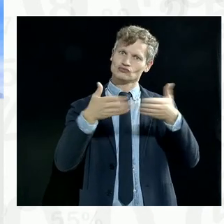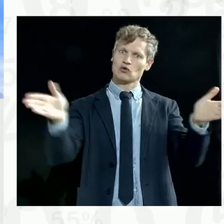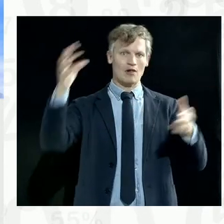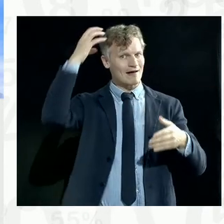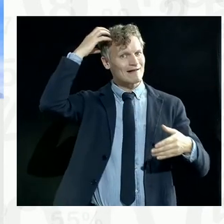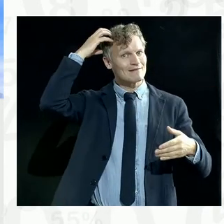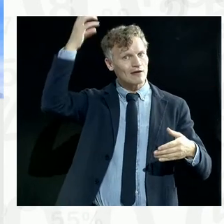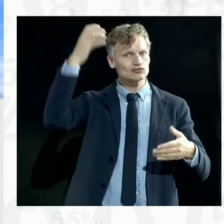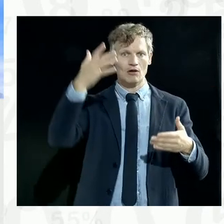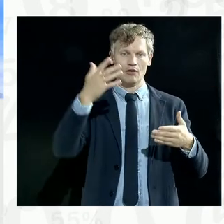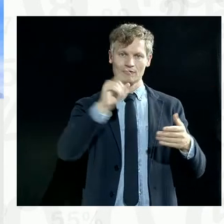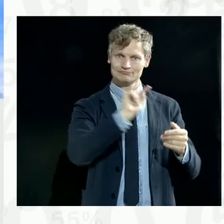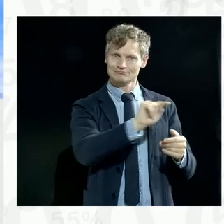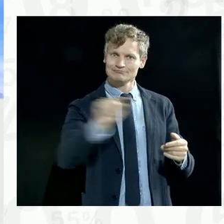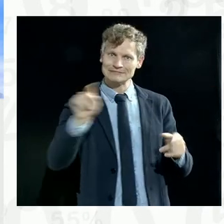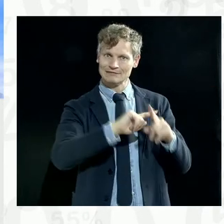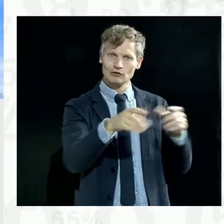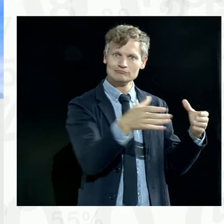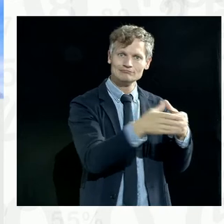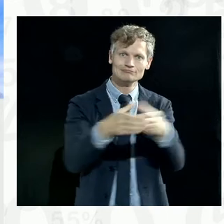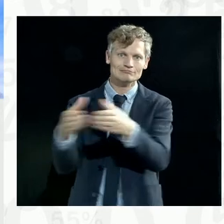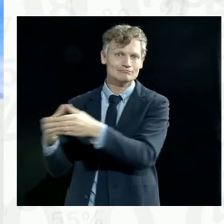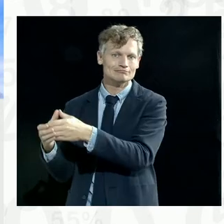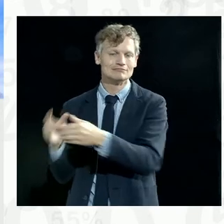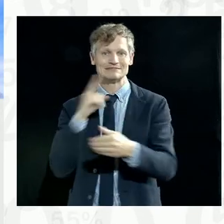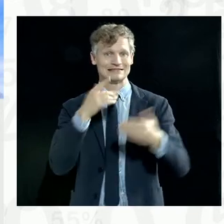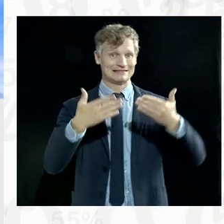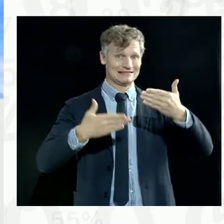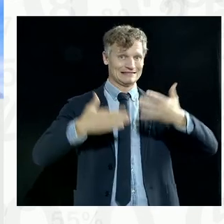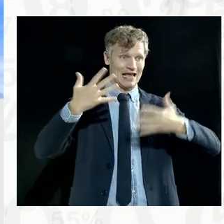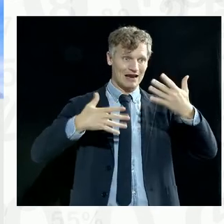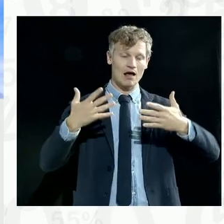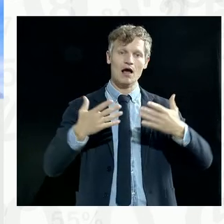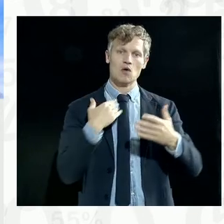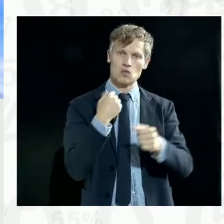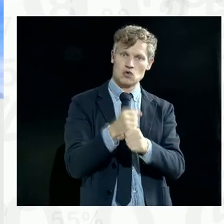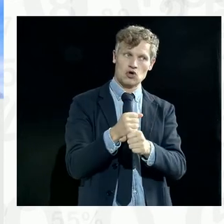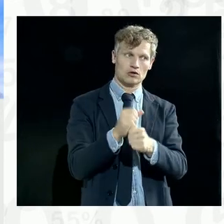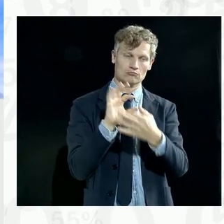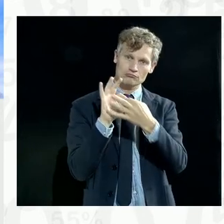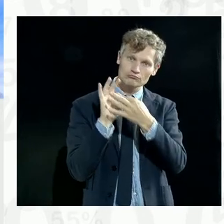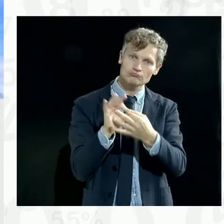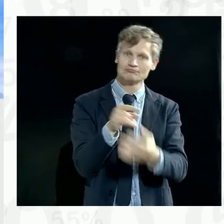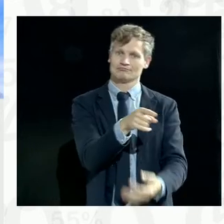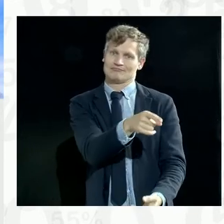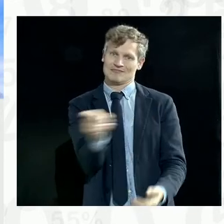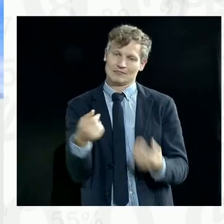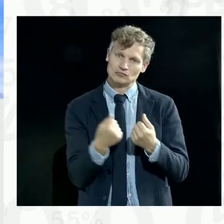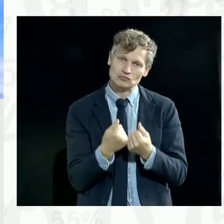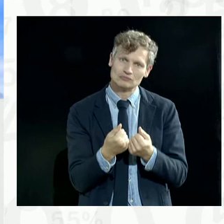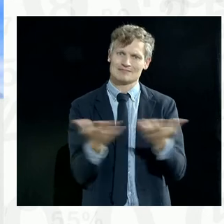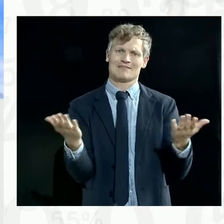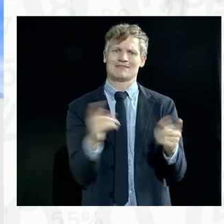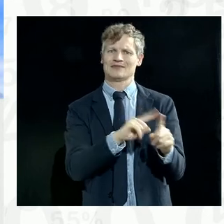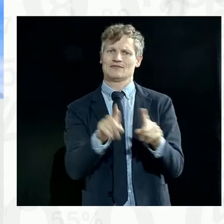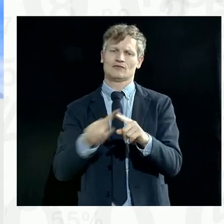data, we work together and ensure that they comply with the provisions of personal data protection. And